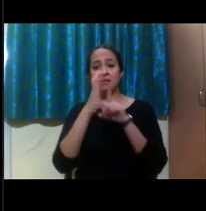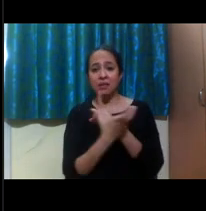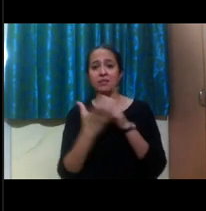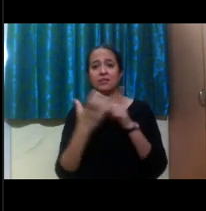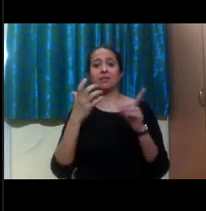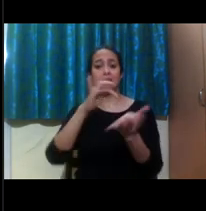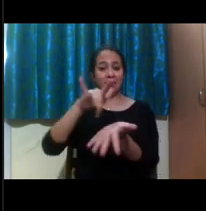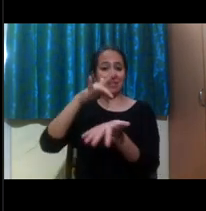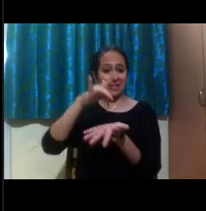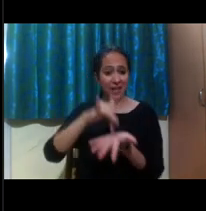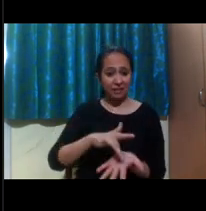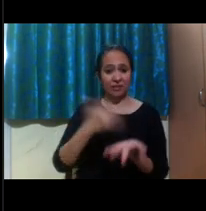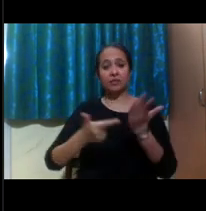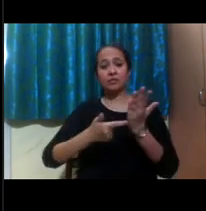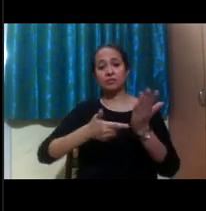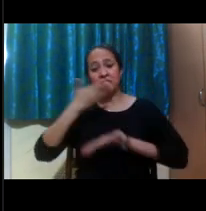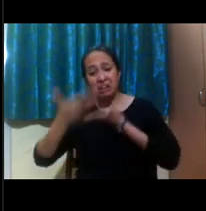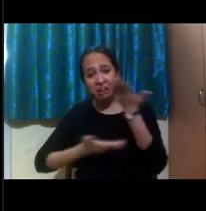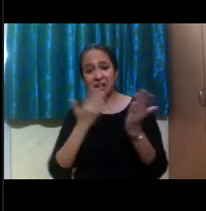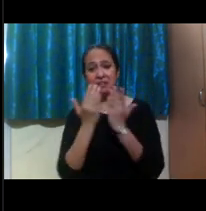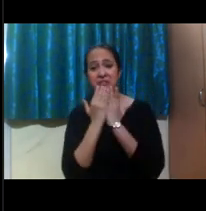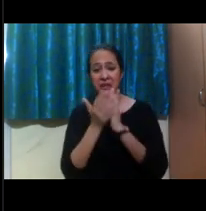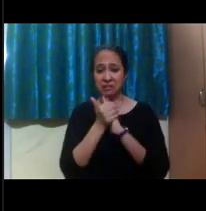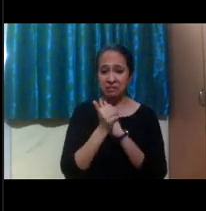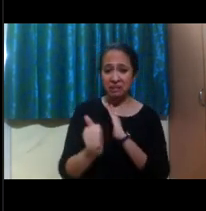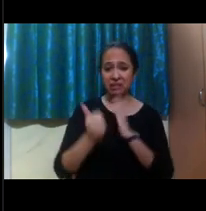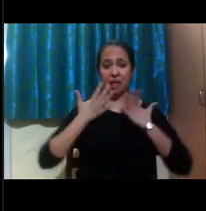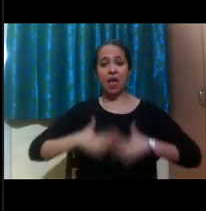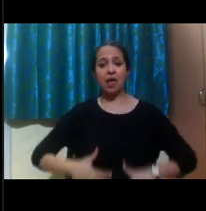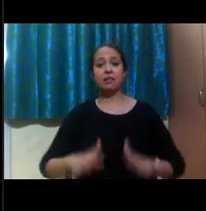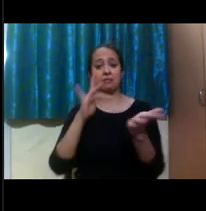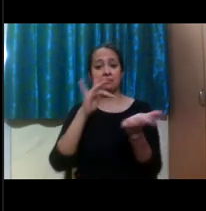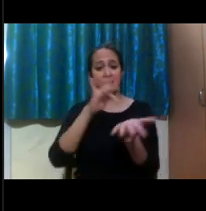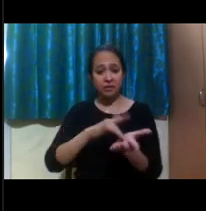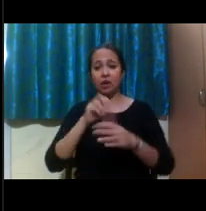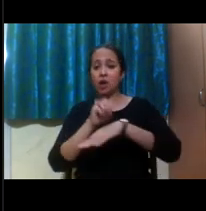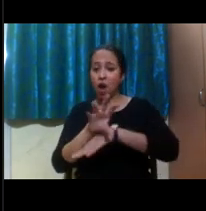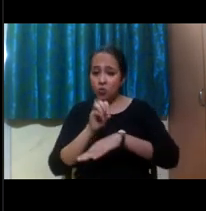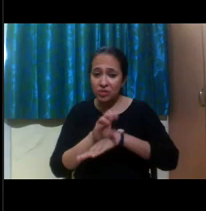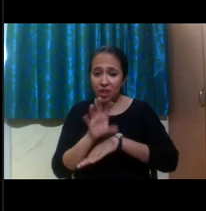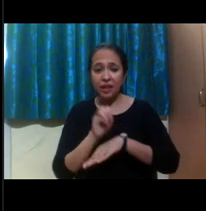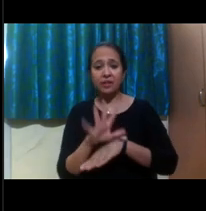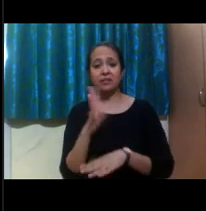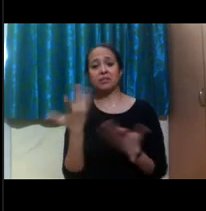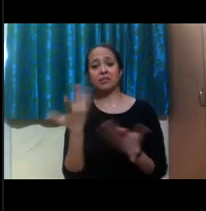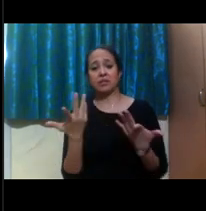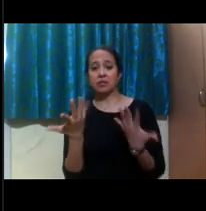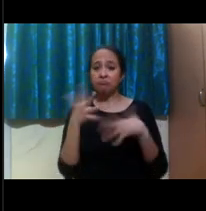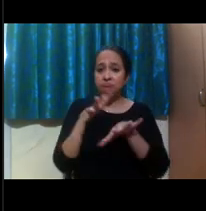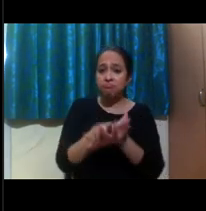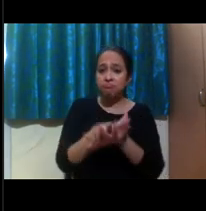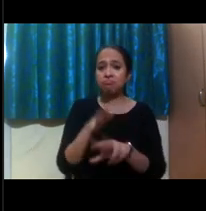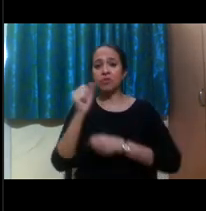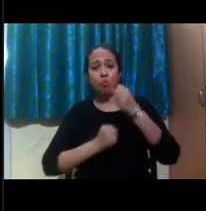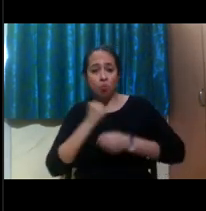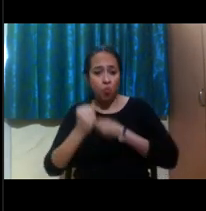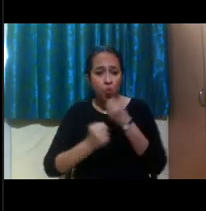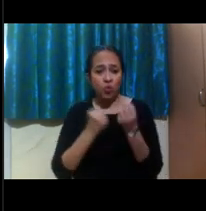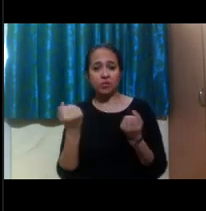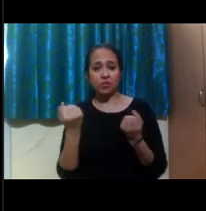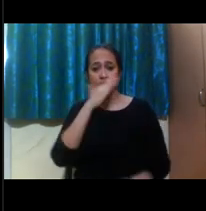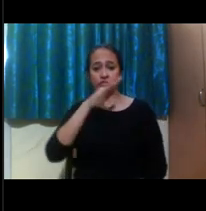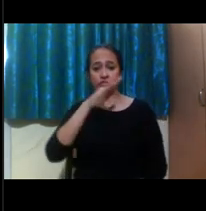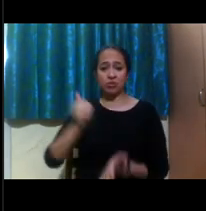Tutoring Study Skills, the Health Center, Counseling Services, Adaptive Sports, Student